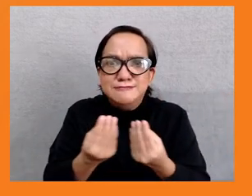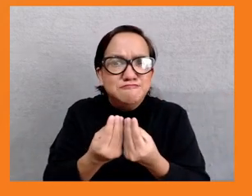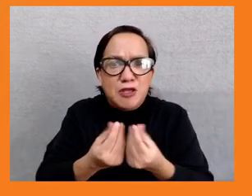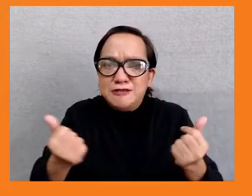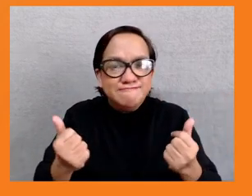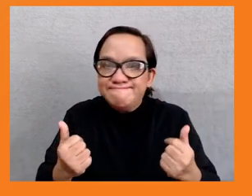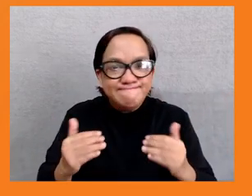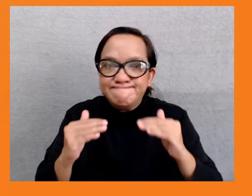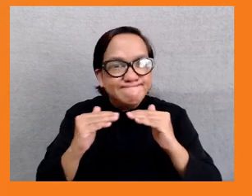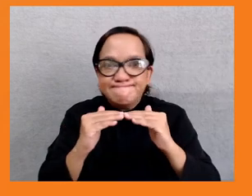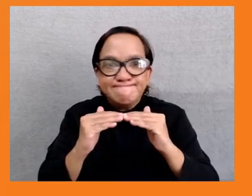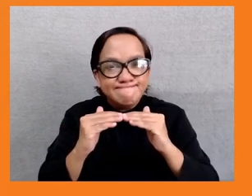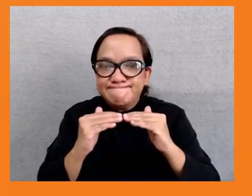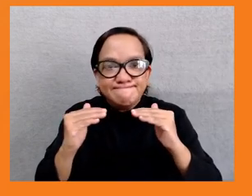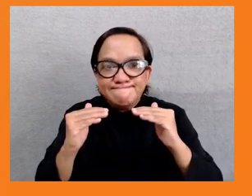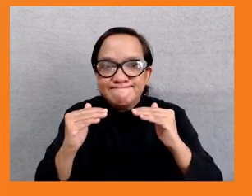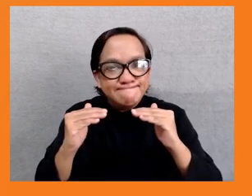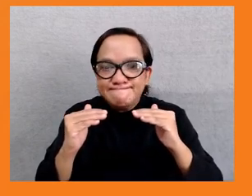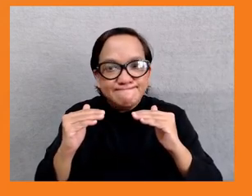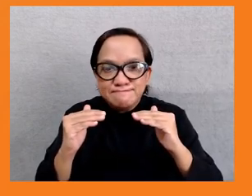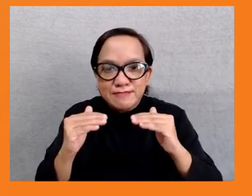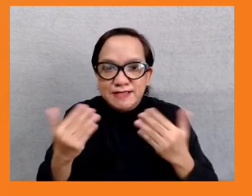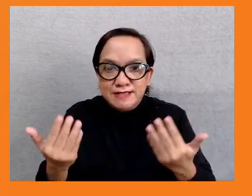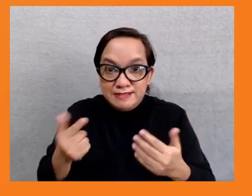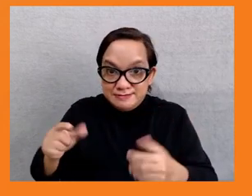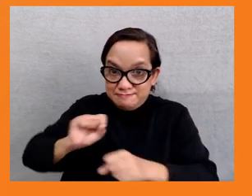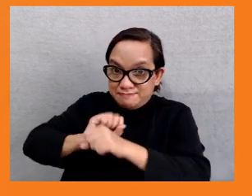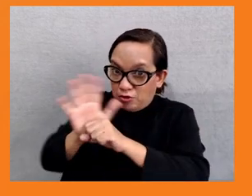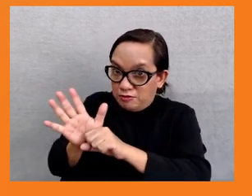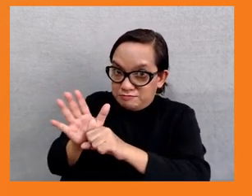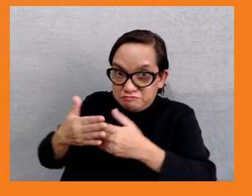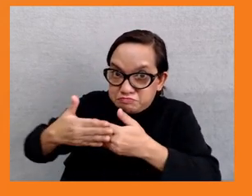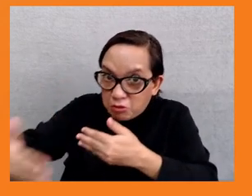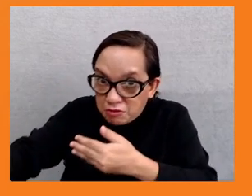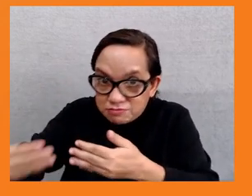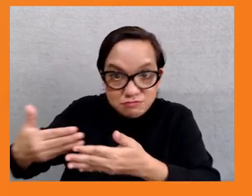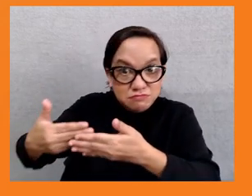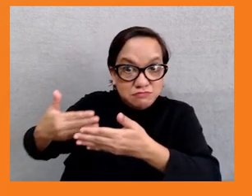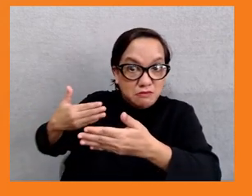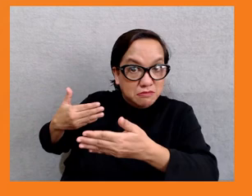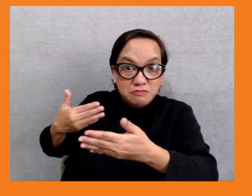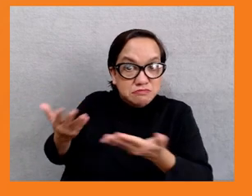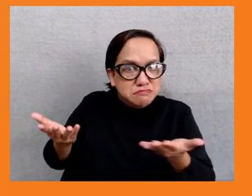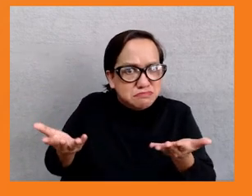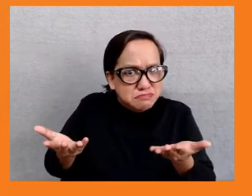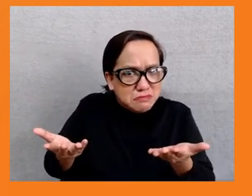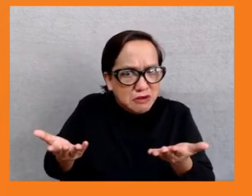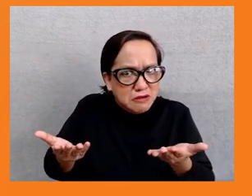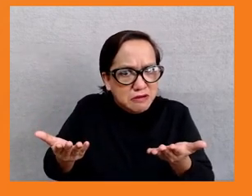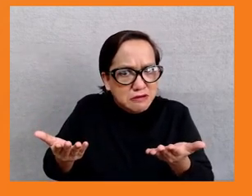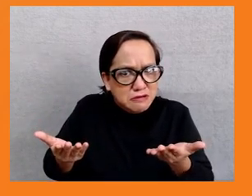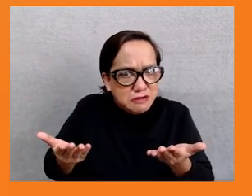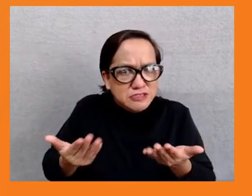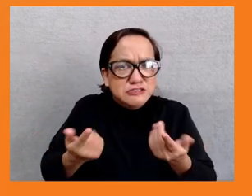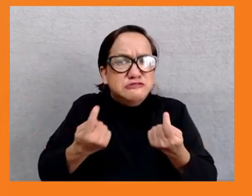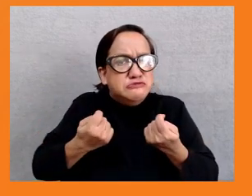post-pandemic period. And then also, in that response, try to give people a sense of what ADB is